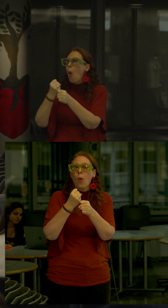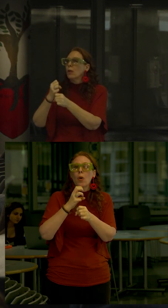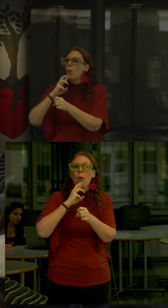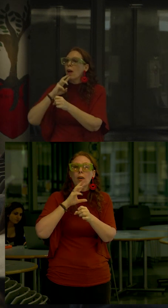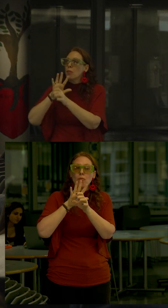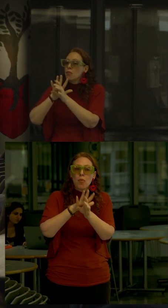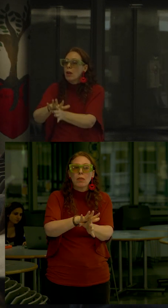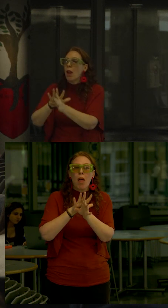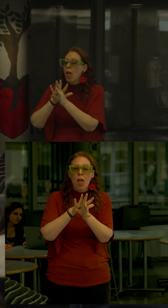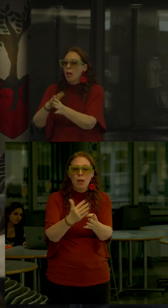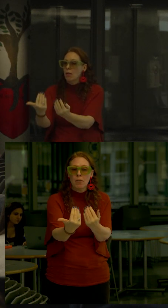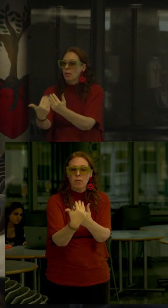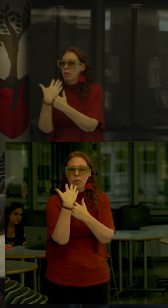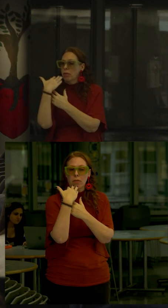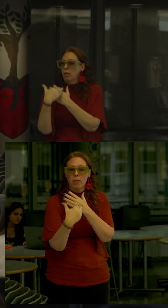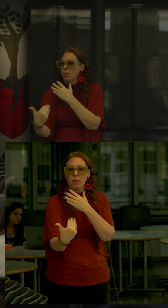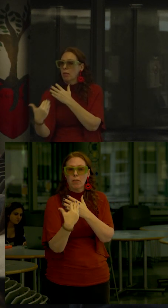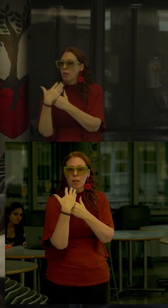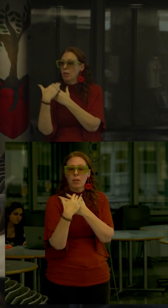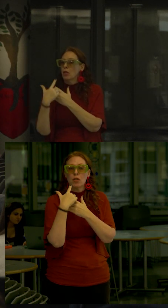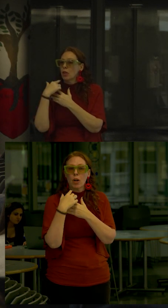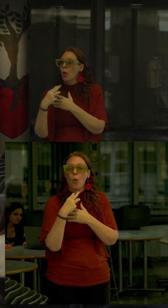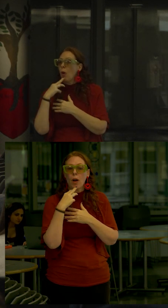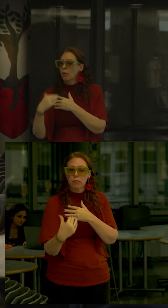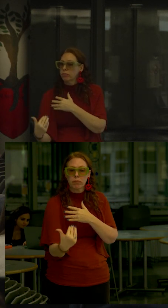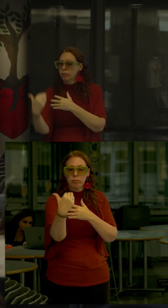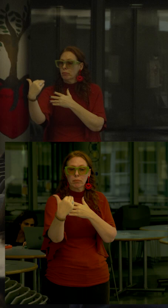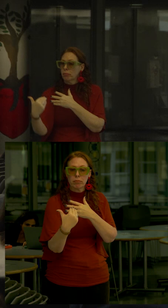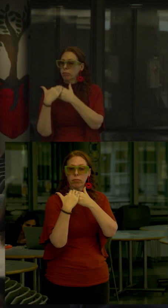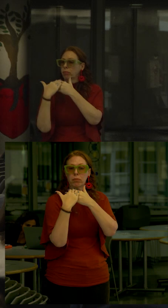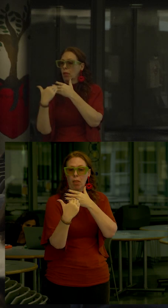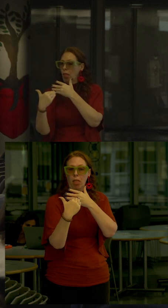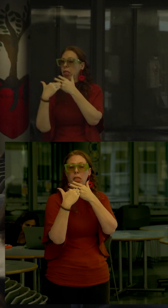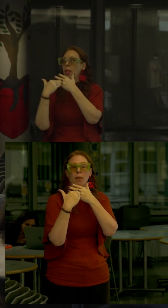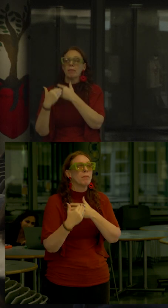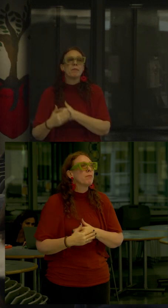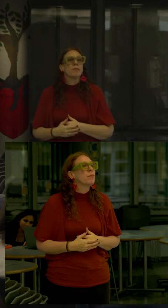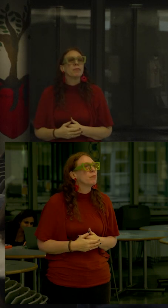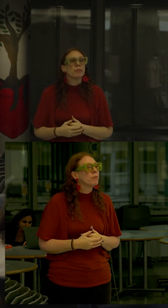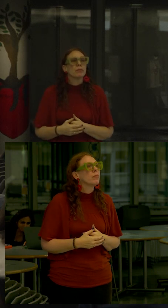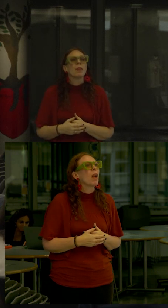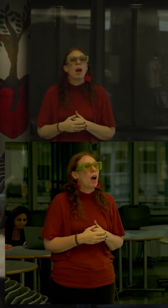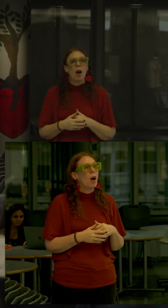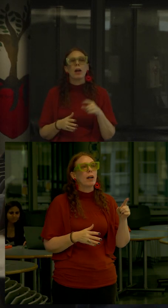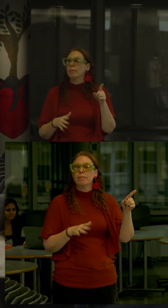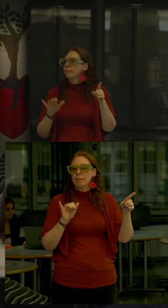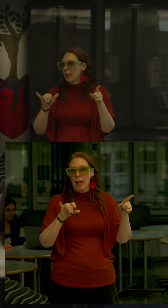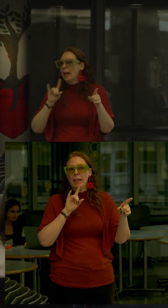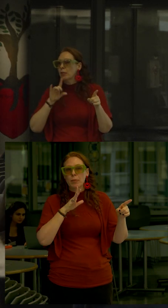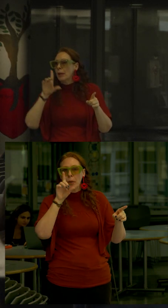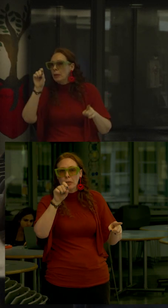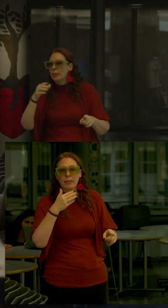water pressures that will be felt by it during a surge event the current wall is yeah it's basically a replacement yes